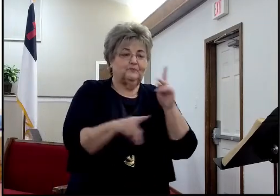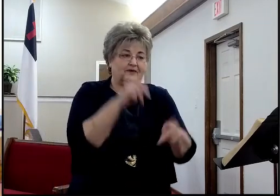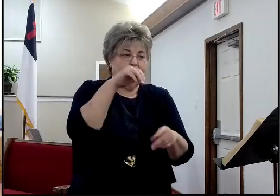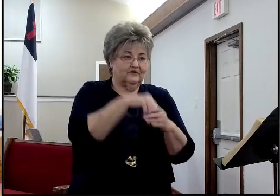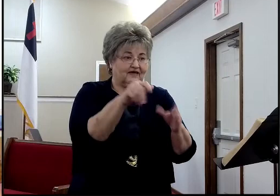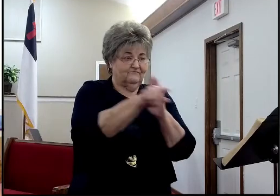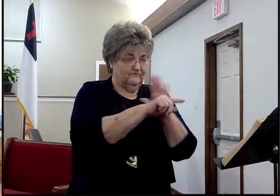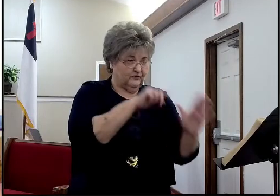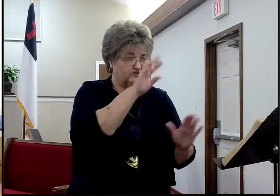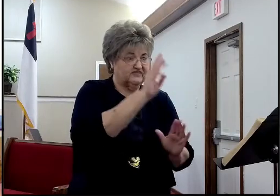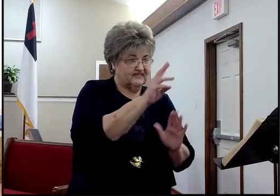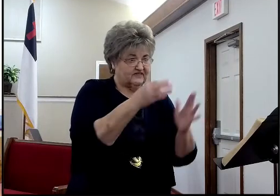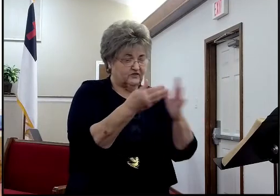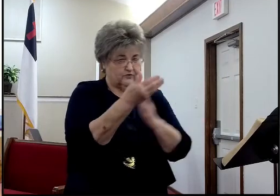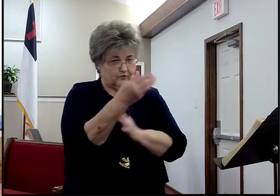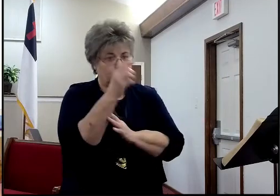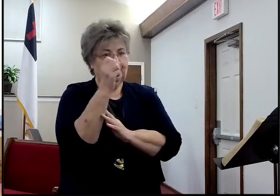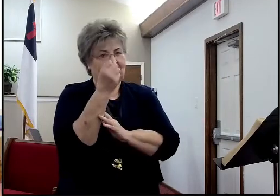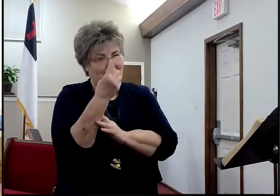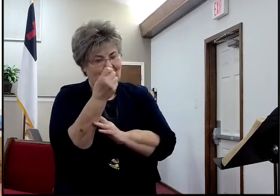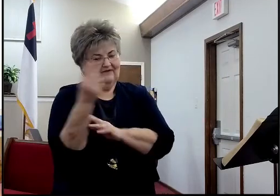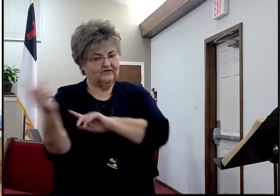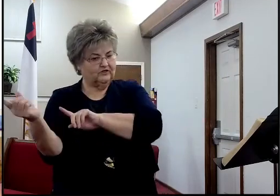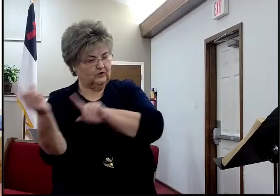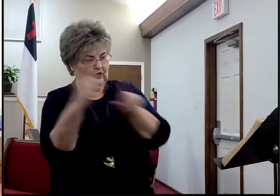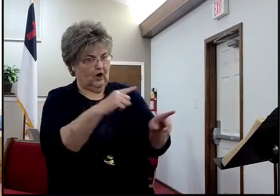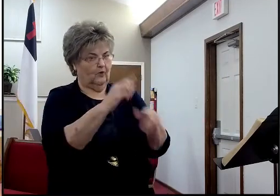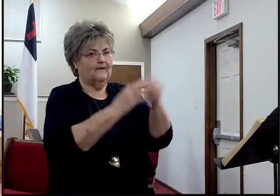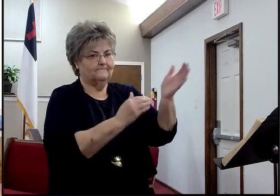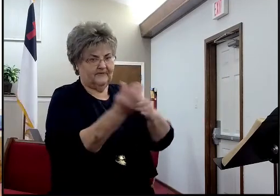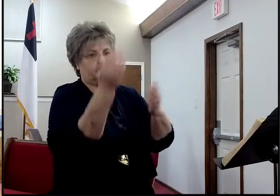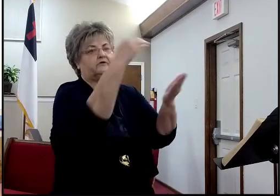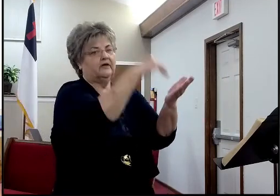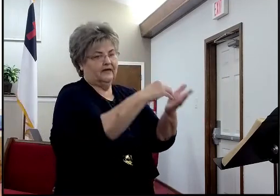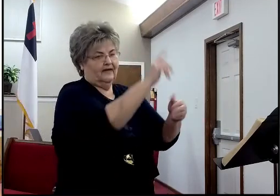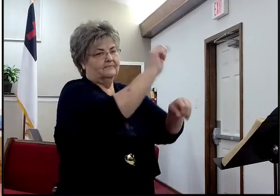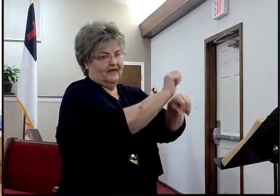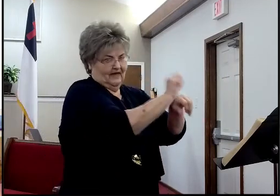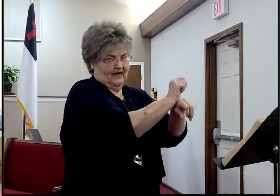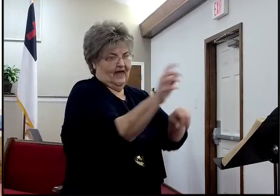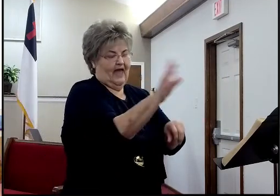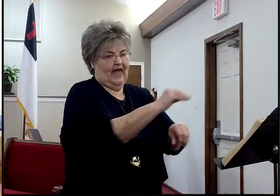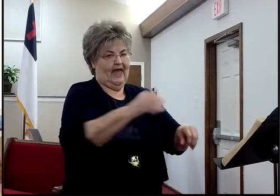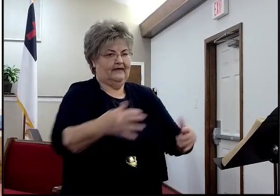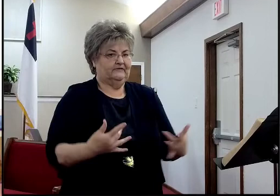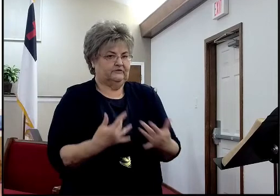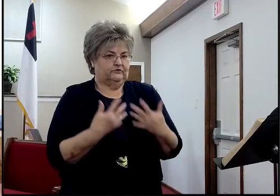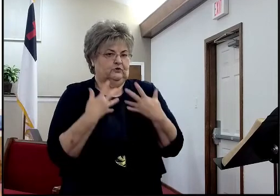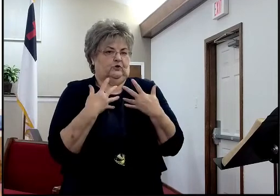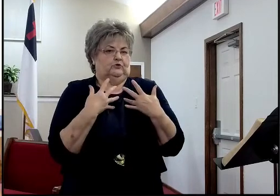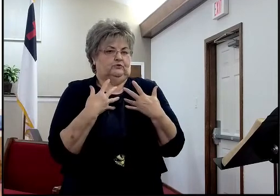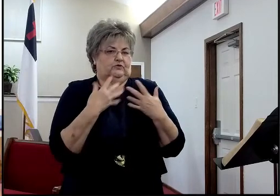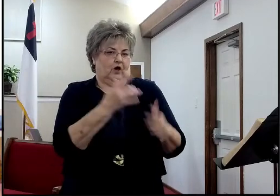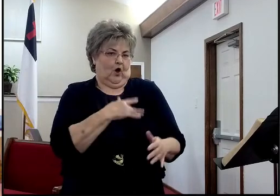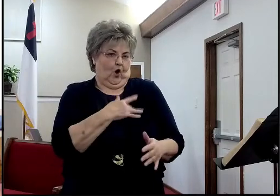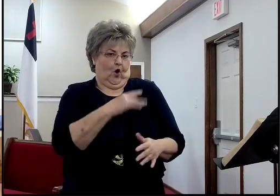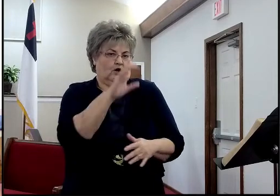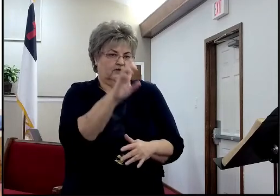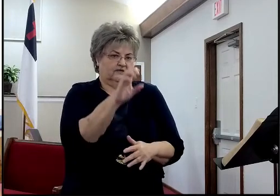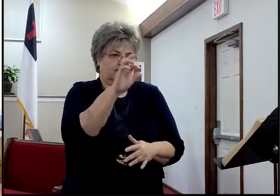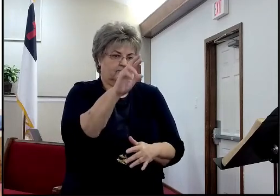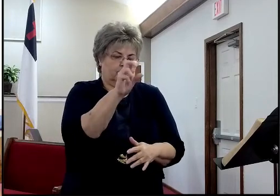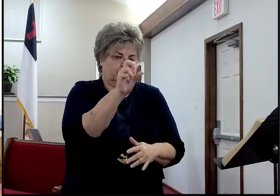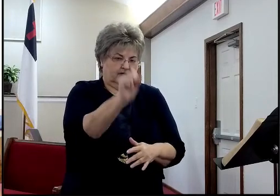to return of course, to rebuild the temple, and he also stirs the heart of Cyrus, to return